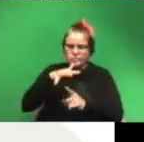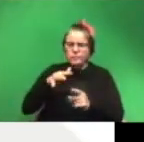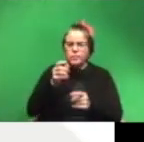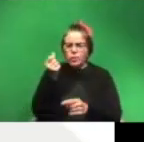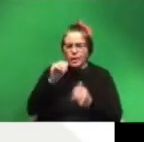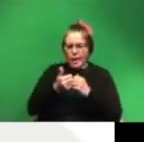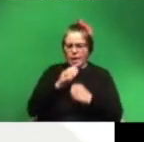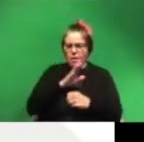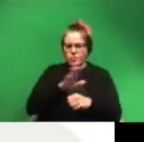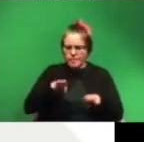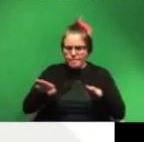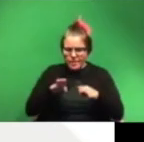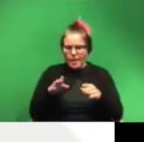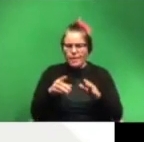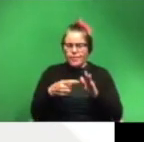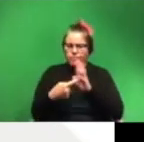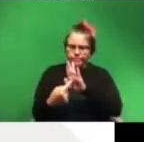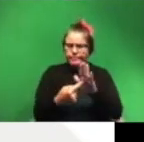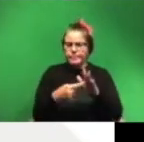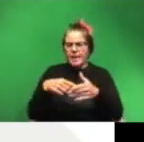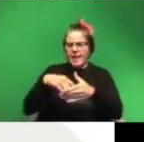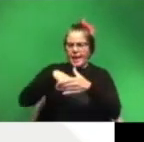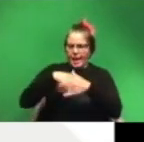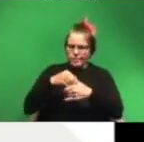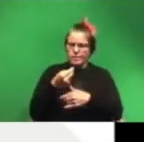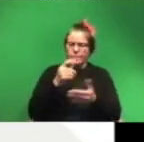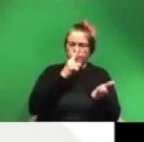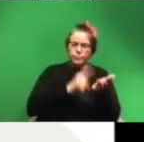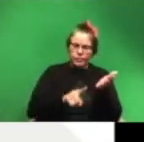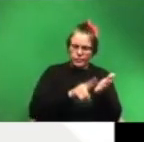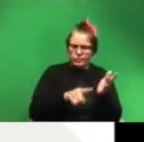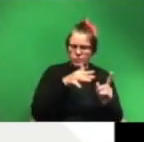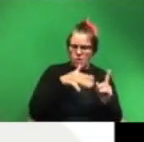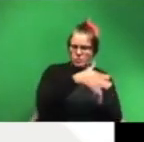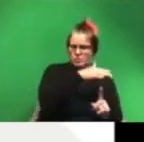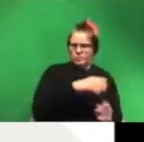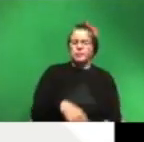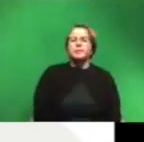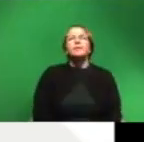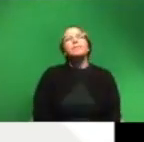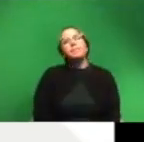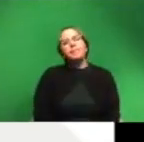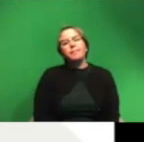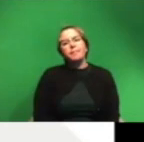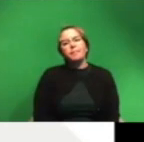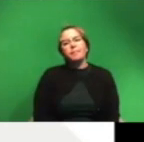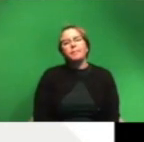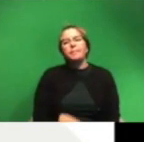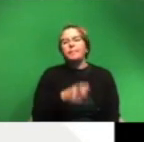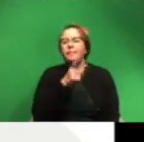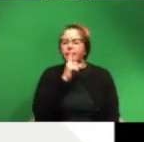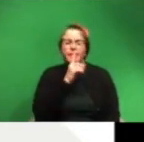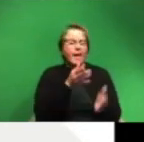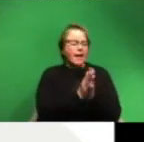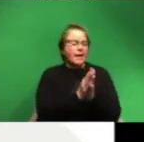exists or what happened outside of that research context so you never want to ask a research question and only